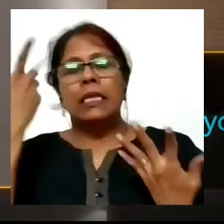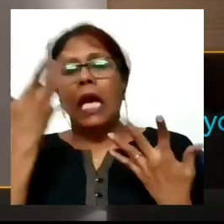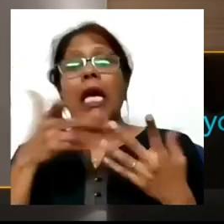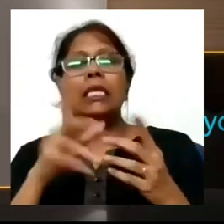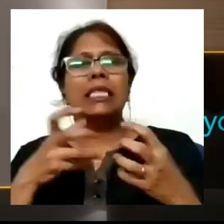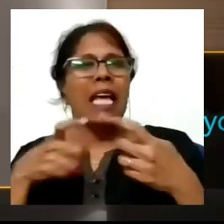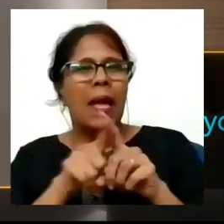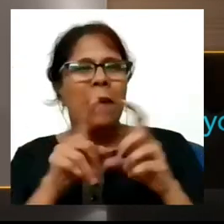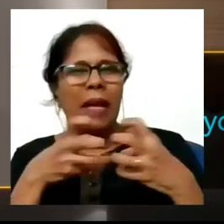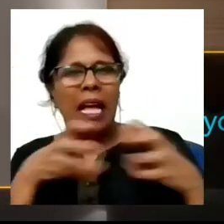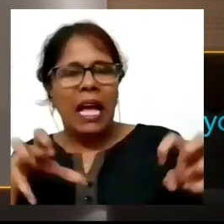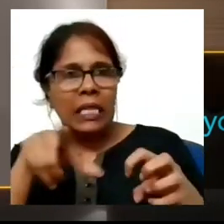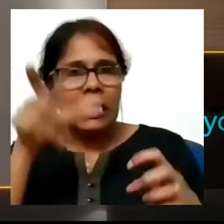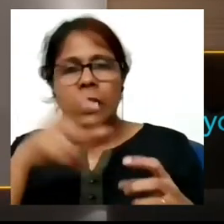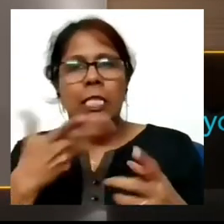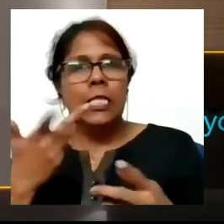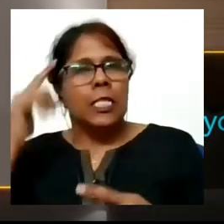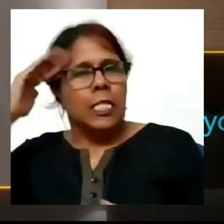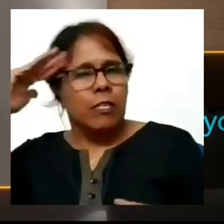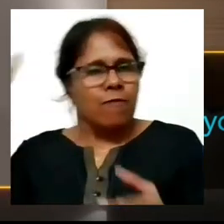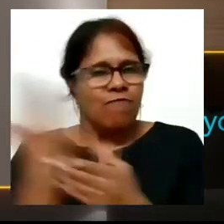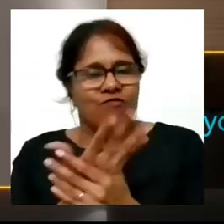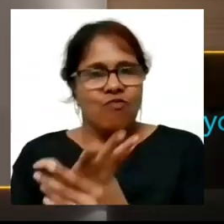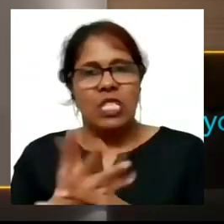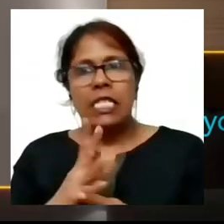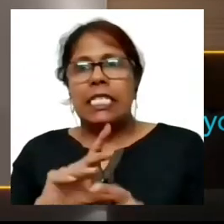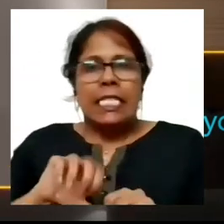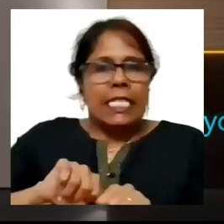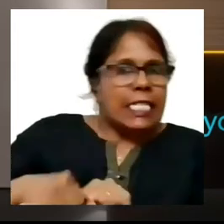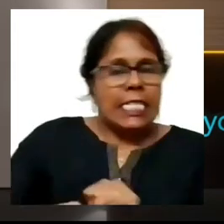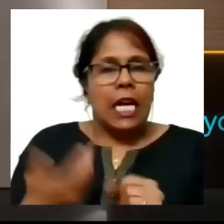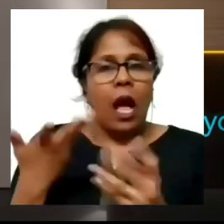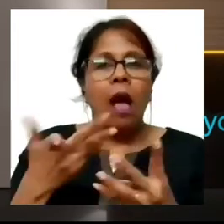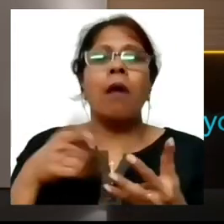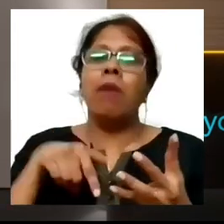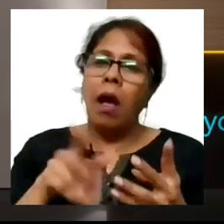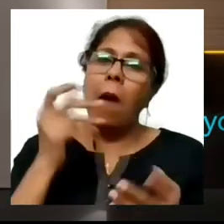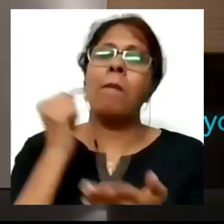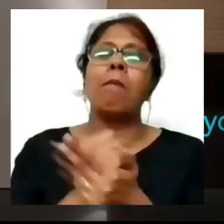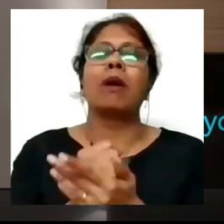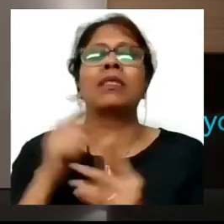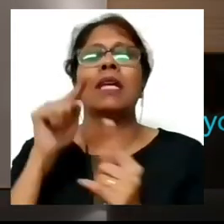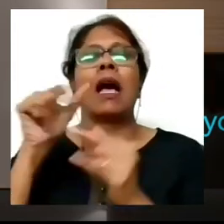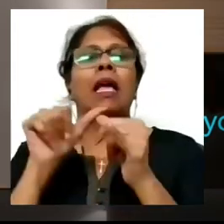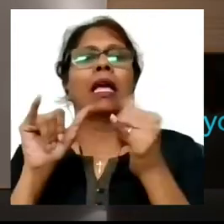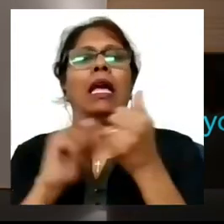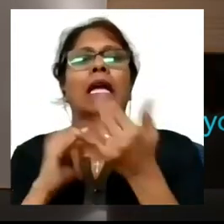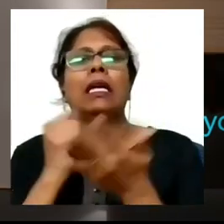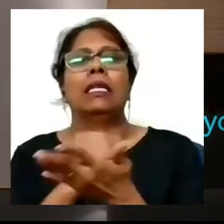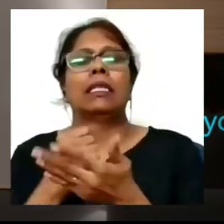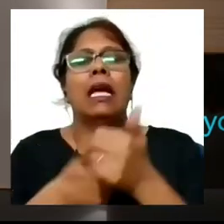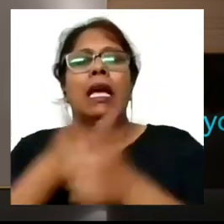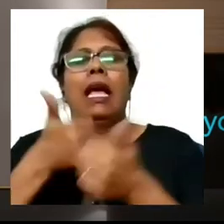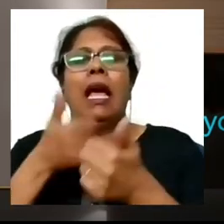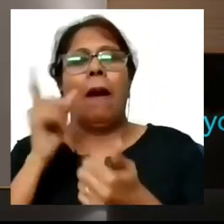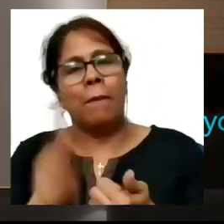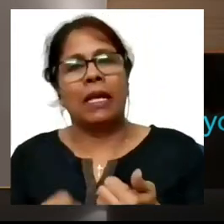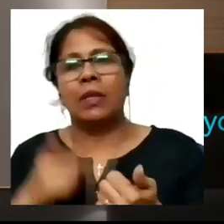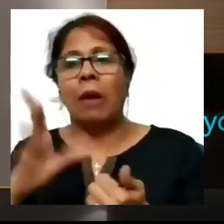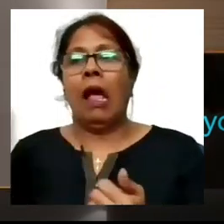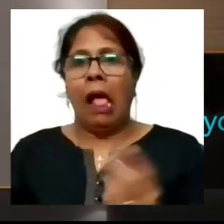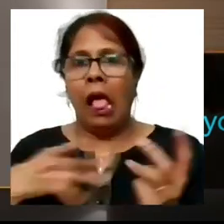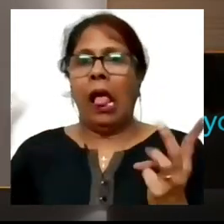it's the best way to get revenge and that too silent subtle revenge so I didn't want to give this exam anymore but you know I